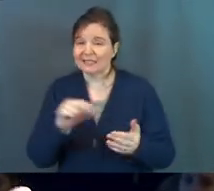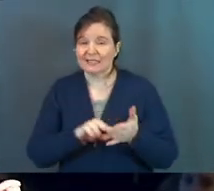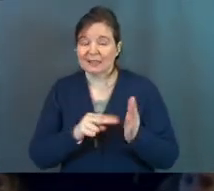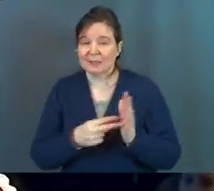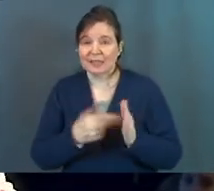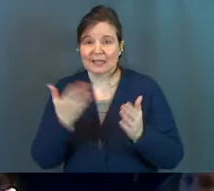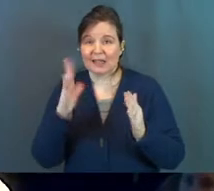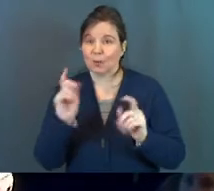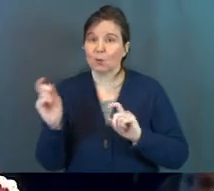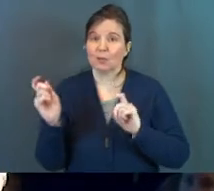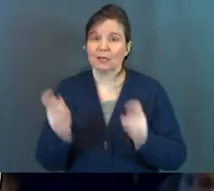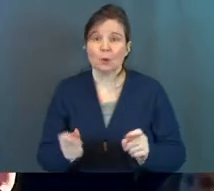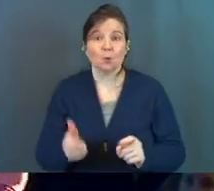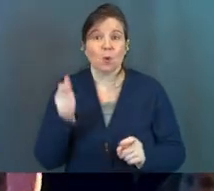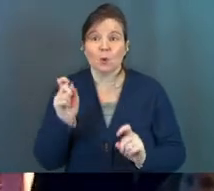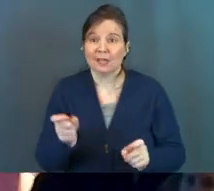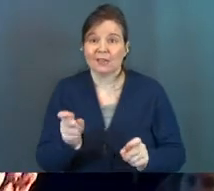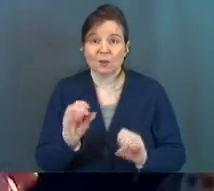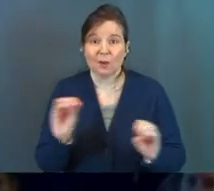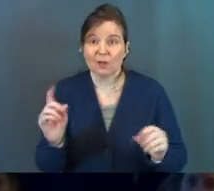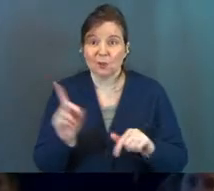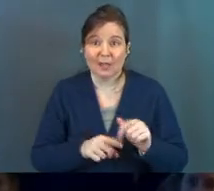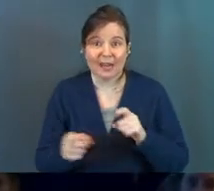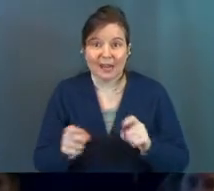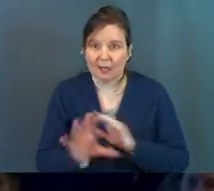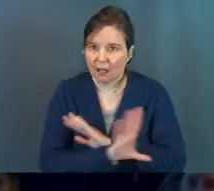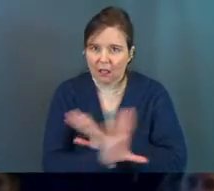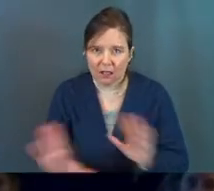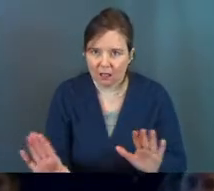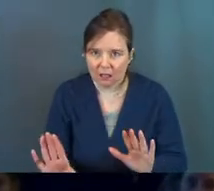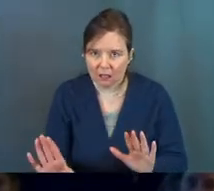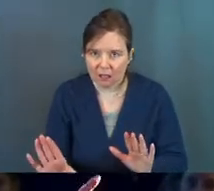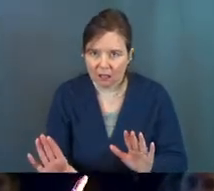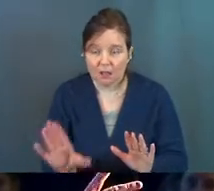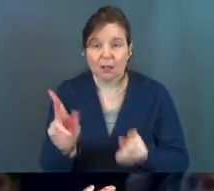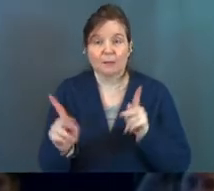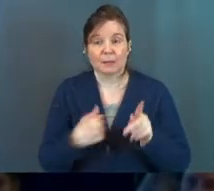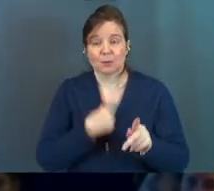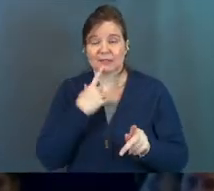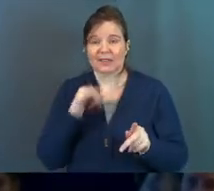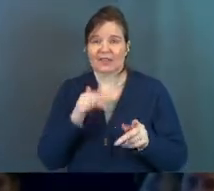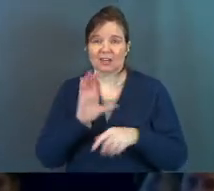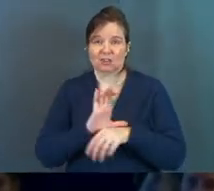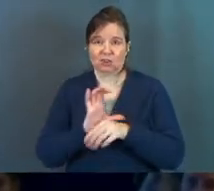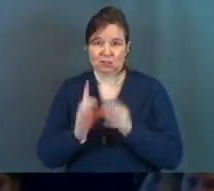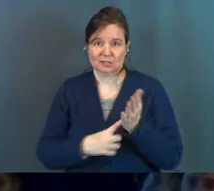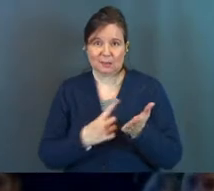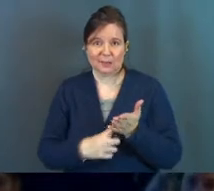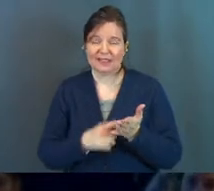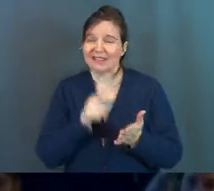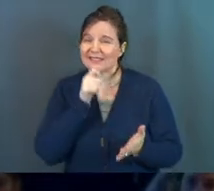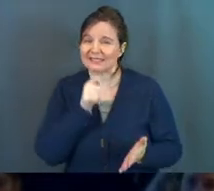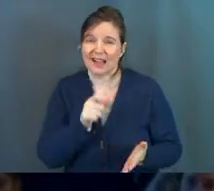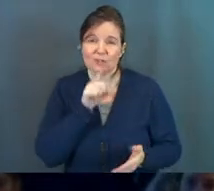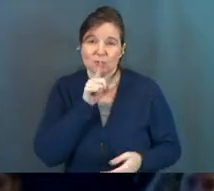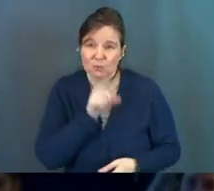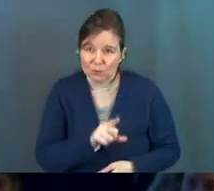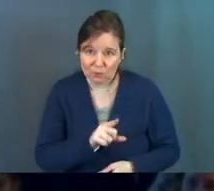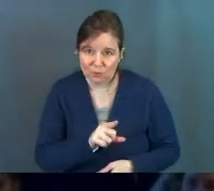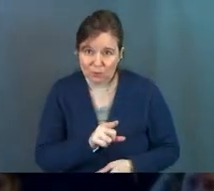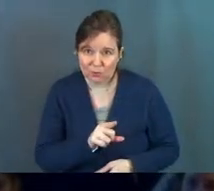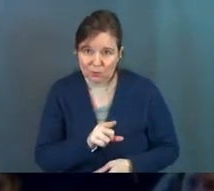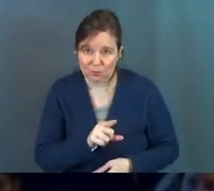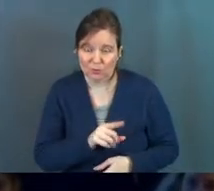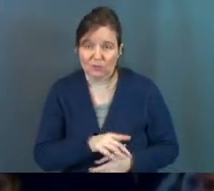not say that God will give, won't give you anything you can't handle. People will say that in the church sometimes. That's not true.